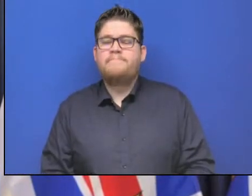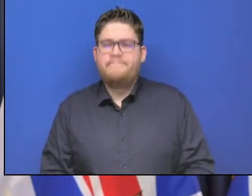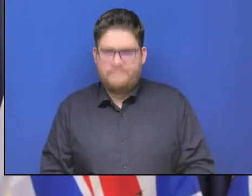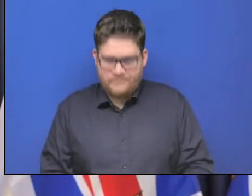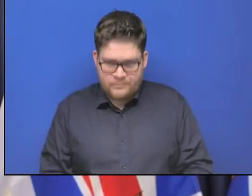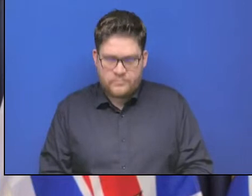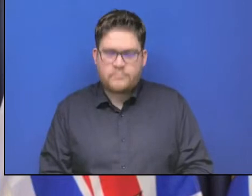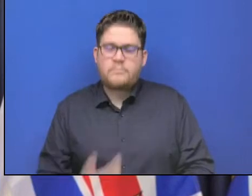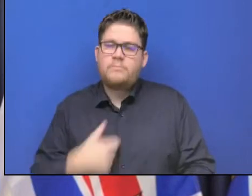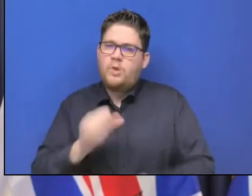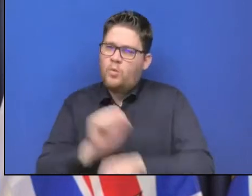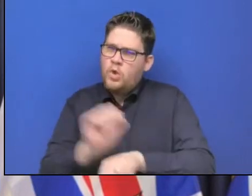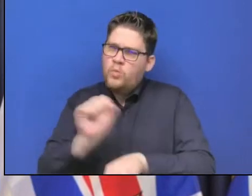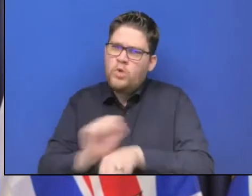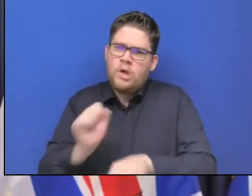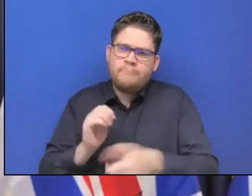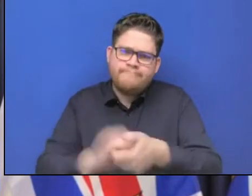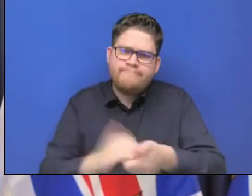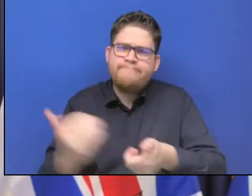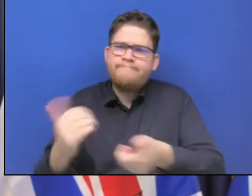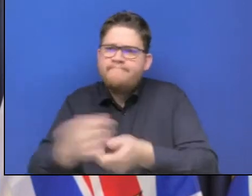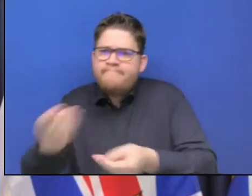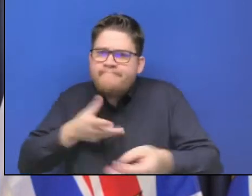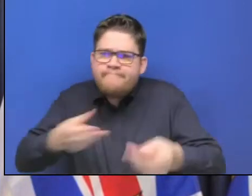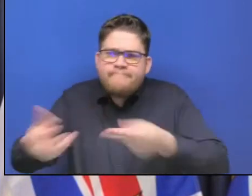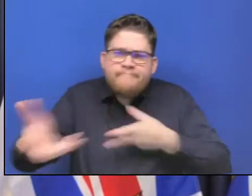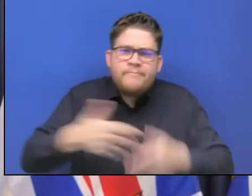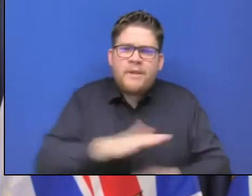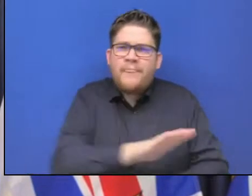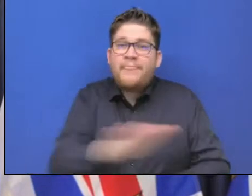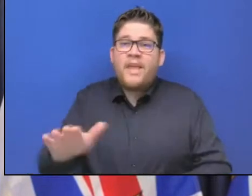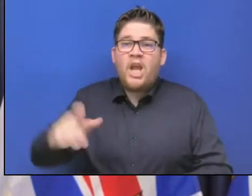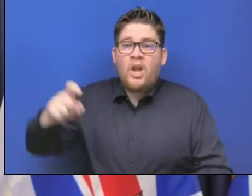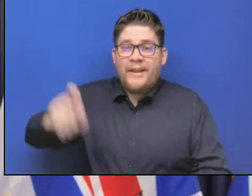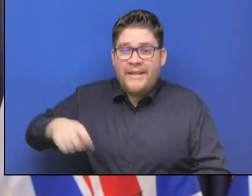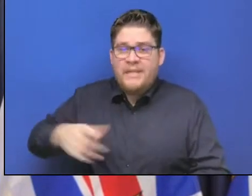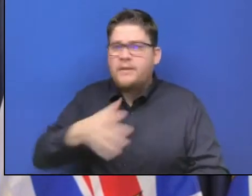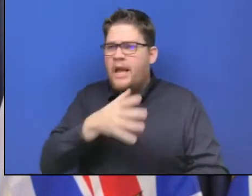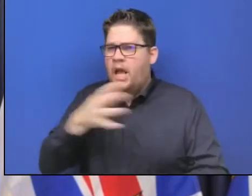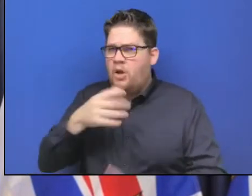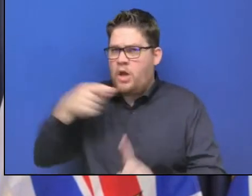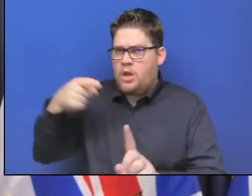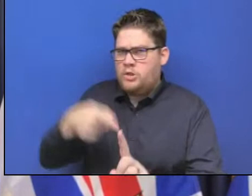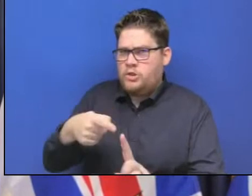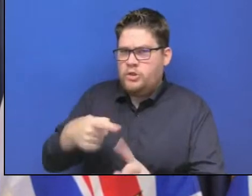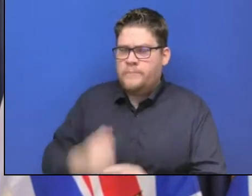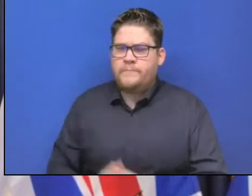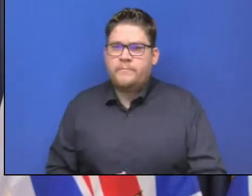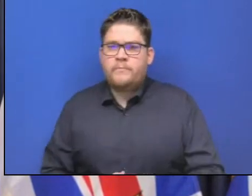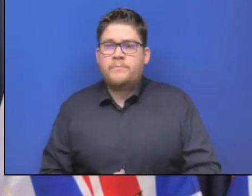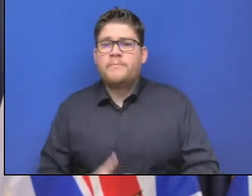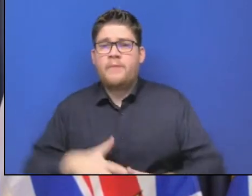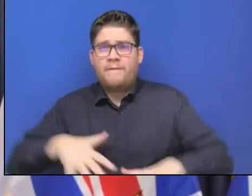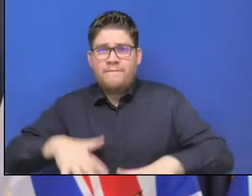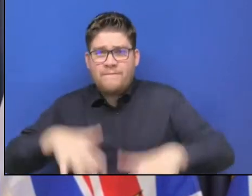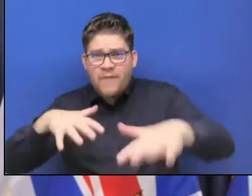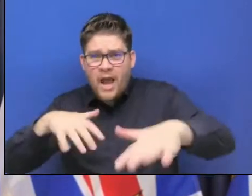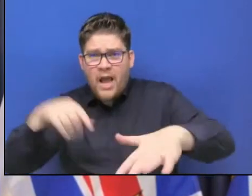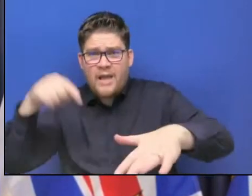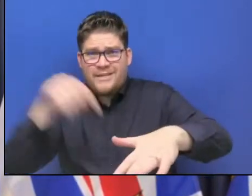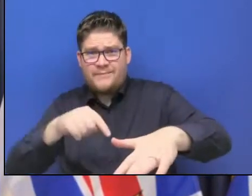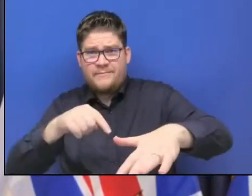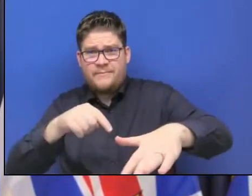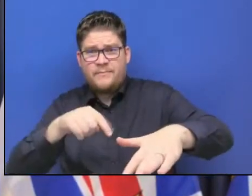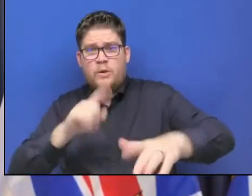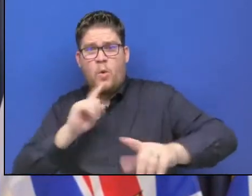what the needs are, particularly in the agricultural areas. The issue around the flood plain and the orders, as we are seeing, we are